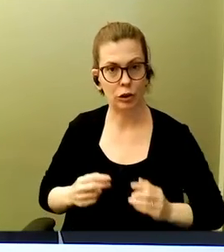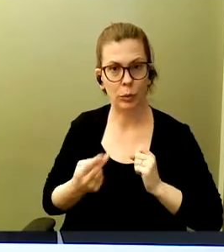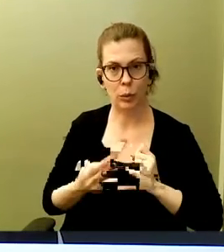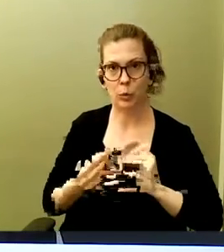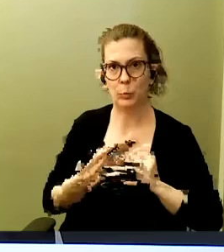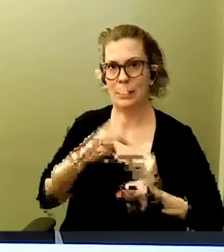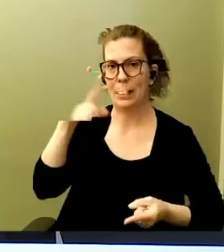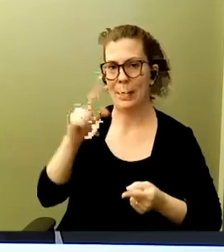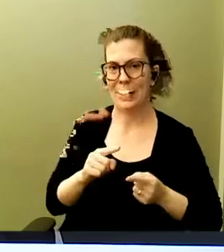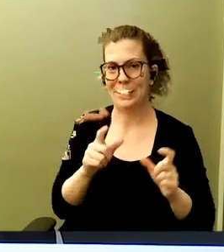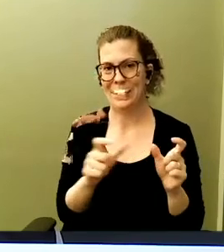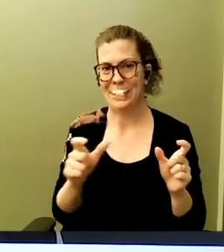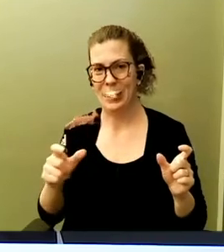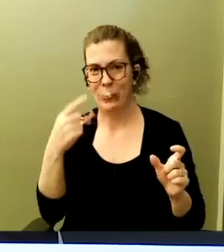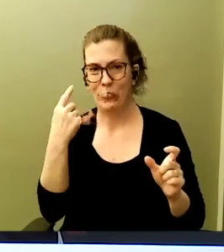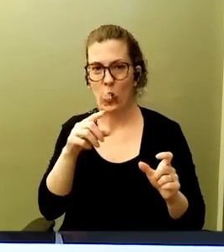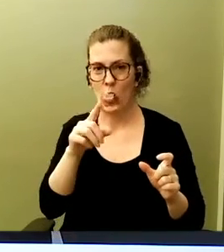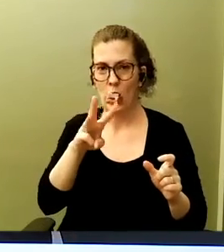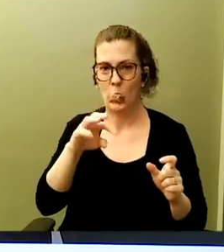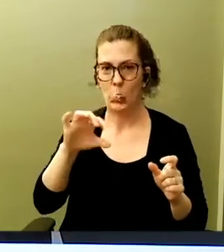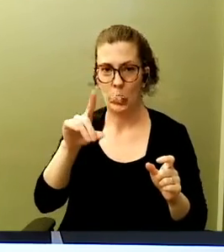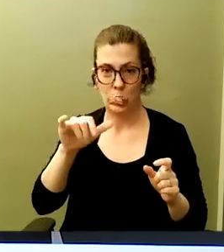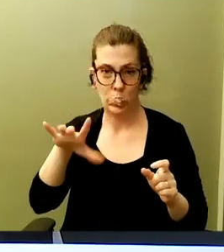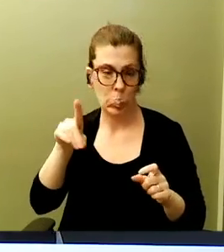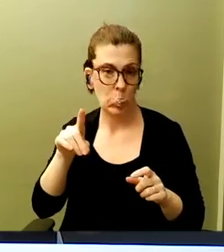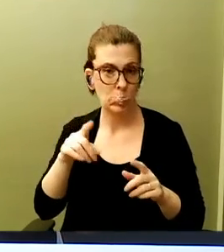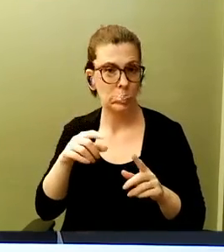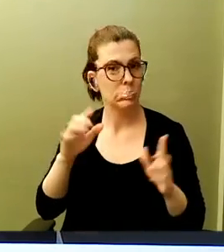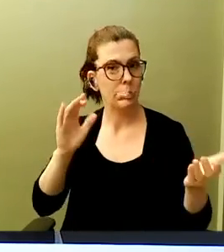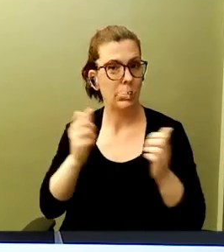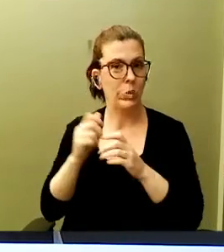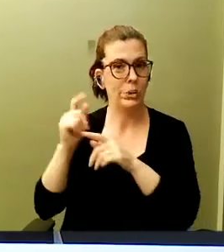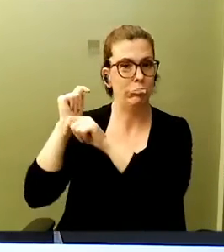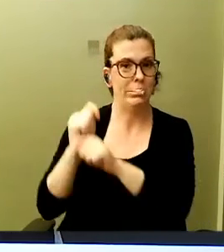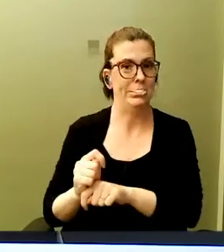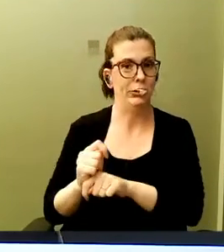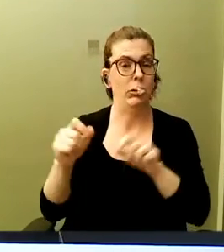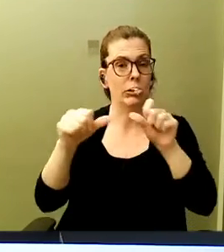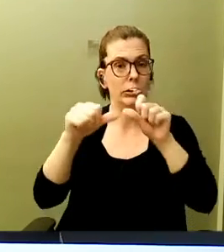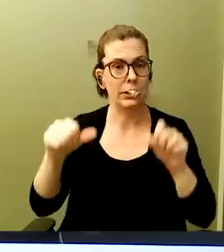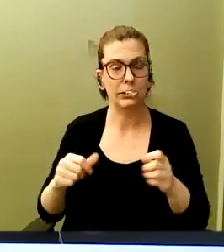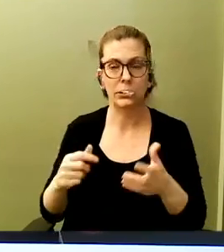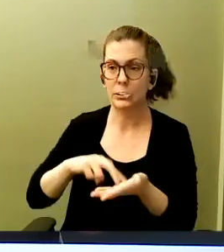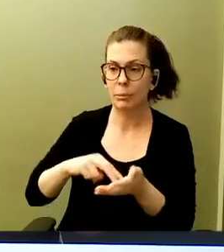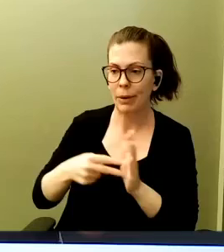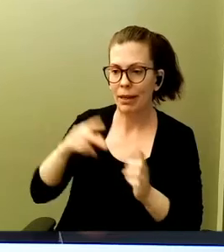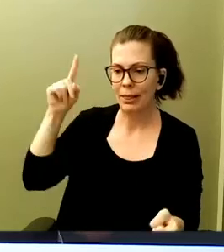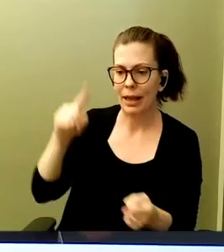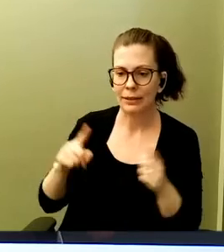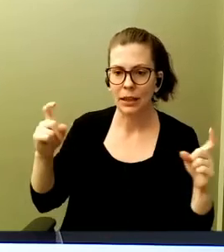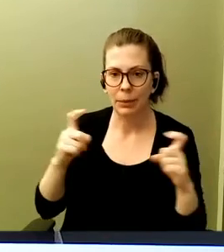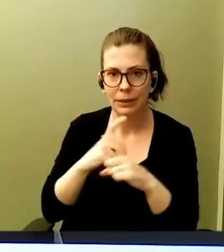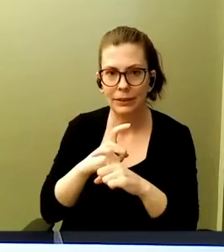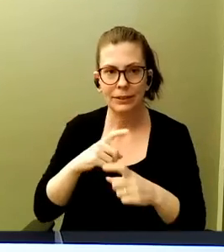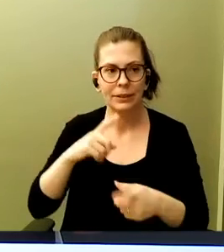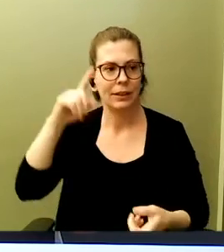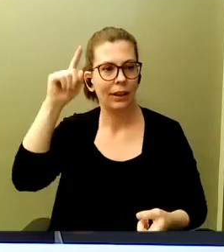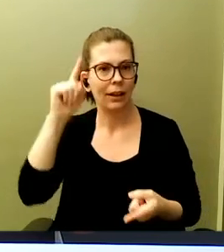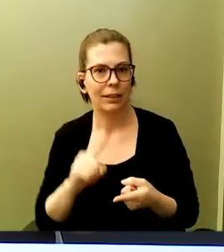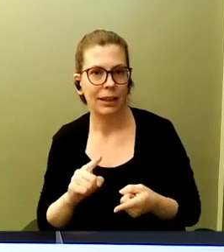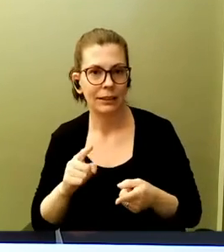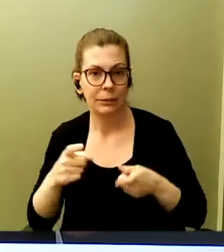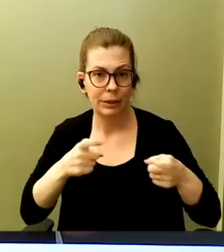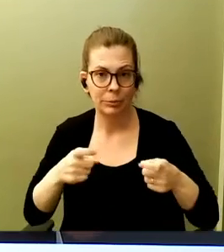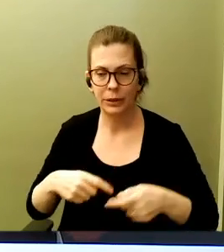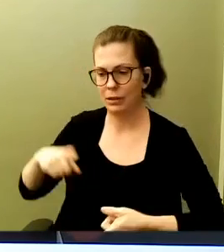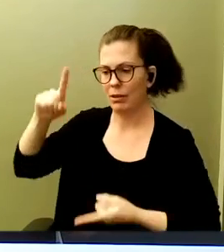workloads than traditional architectures, which means less complexity, less management, less cost. And we like to say what